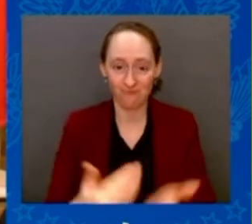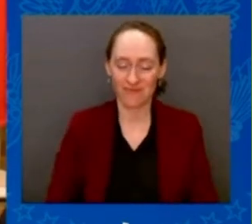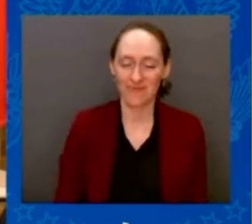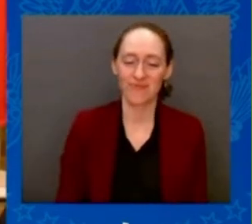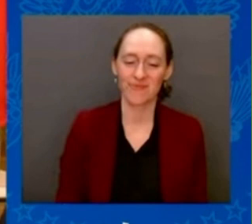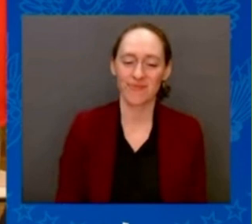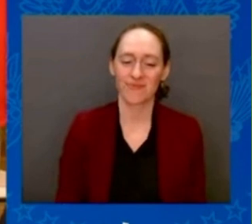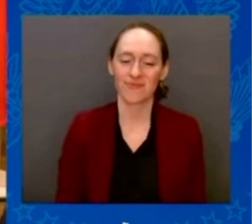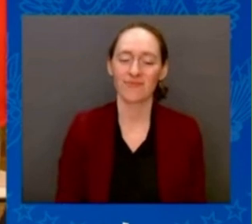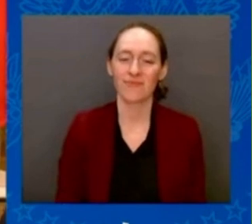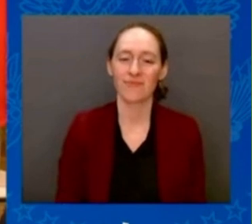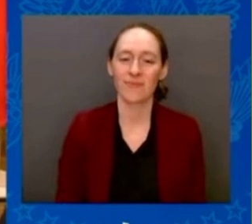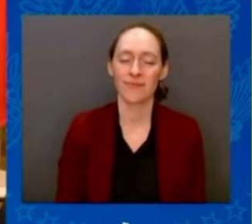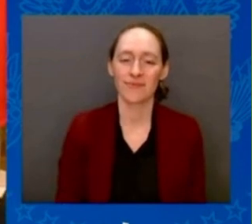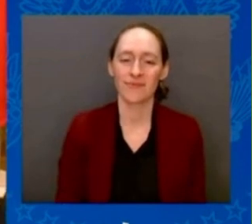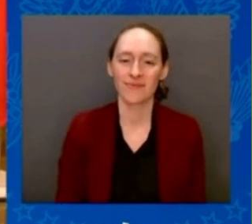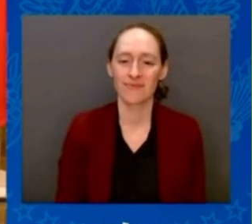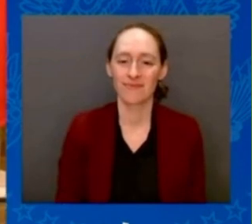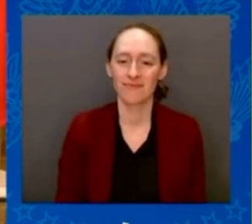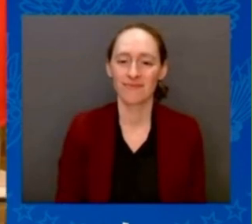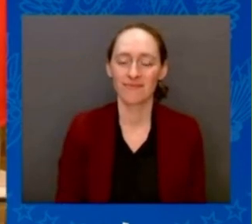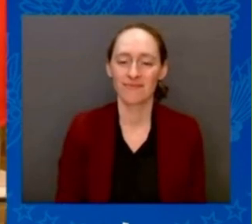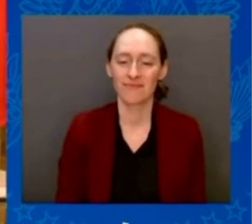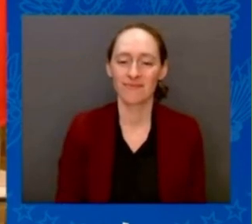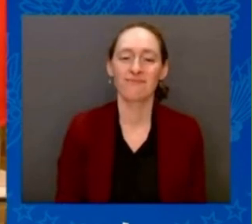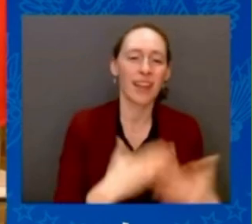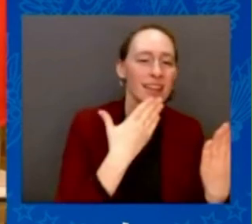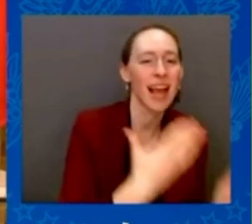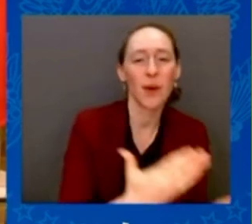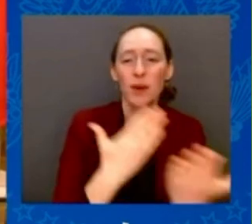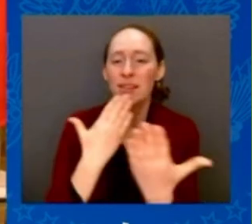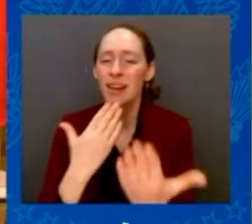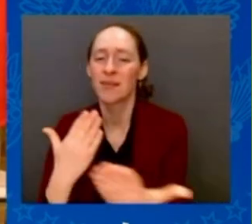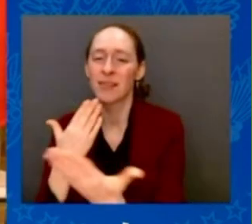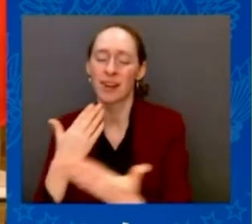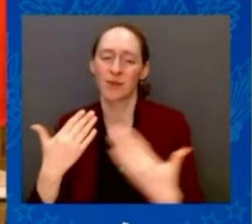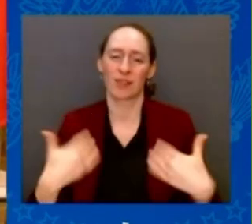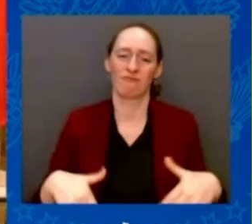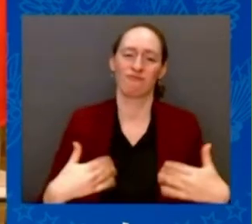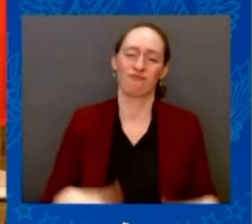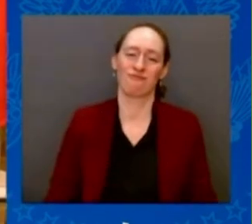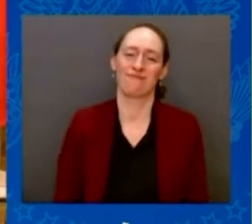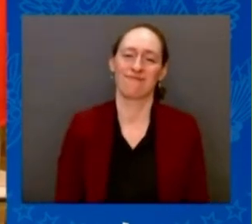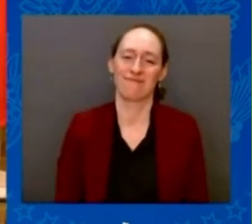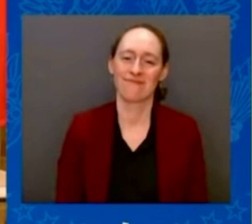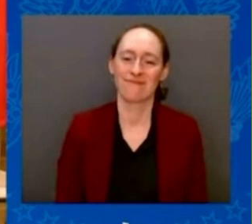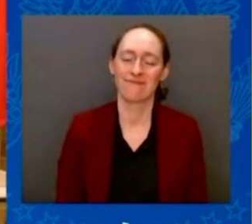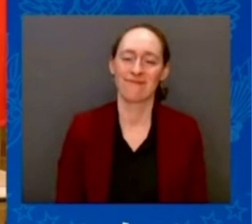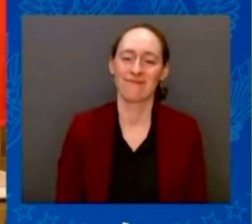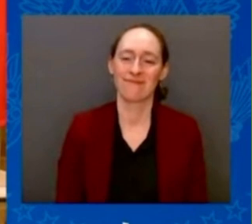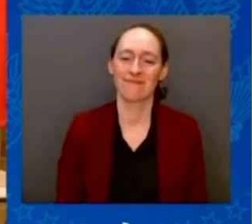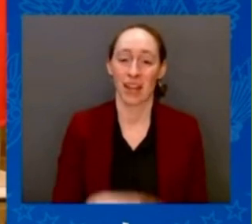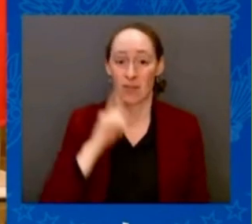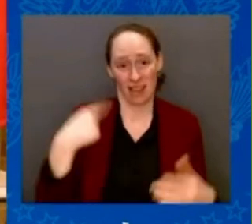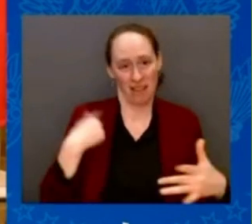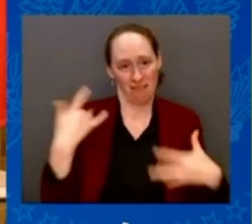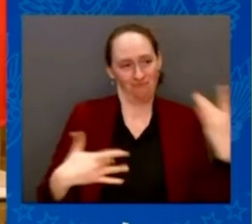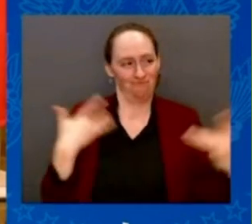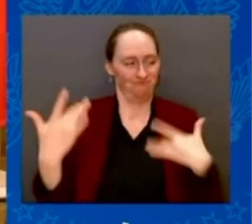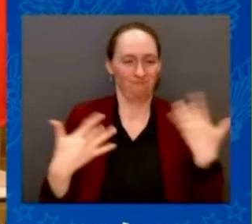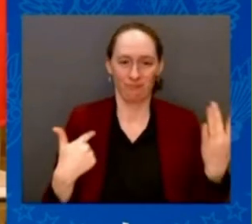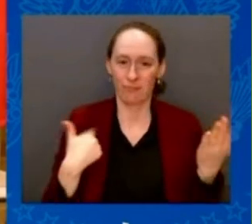Well, thank you all very much. And I'm delighted to be here. As some of you may remember,